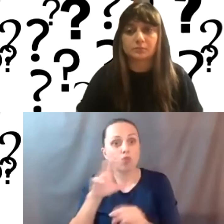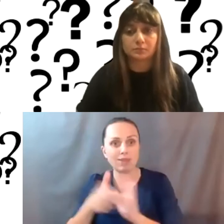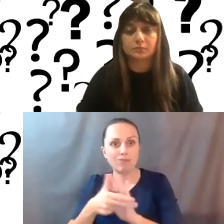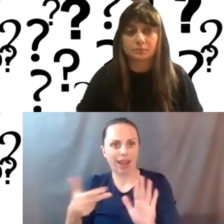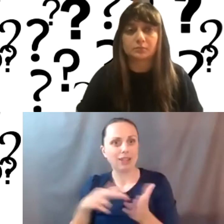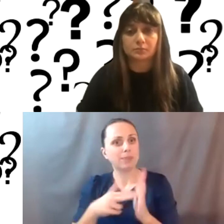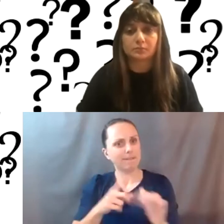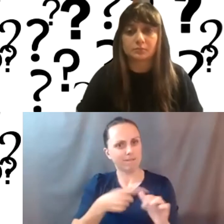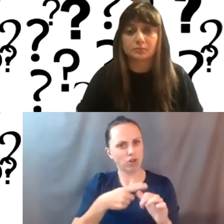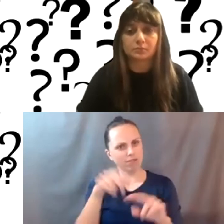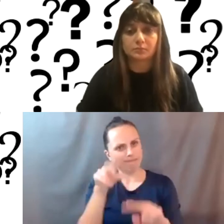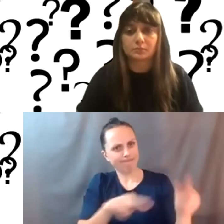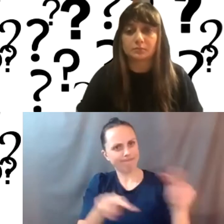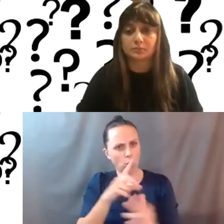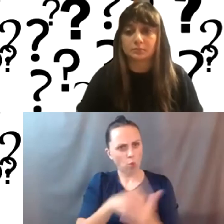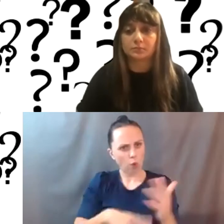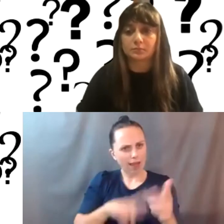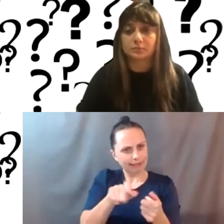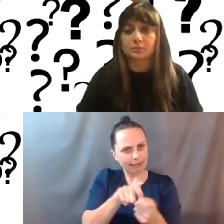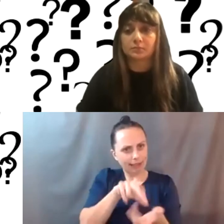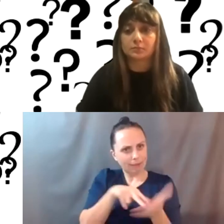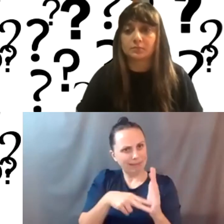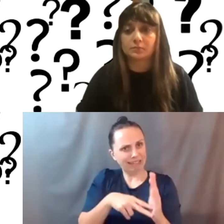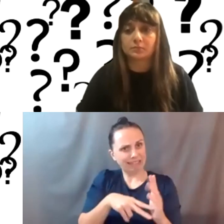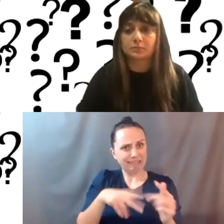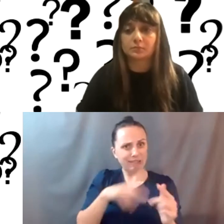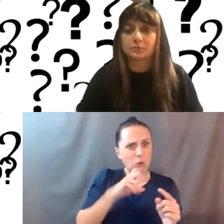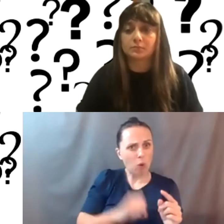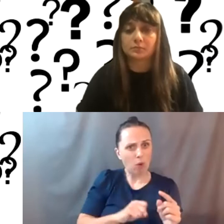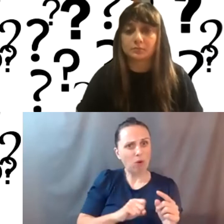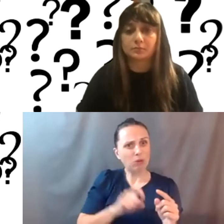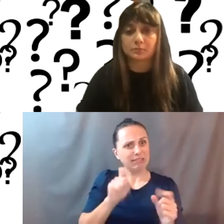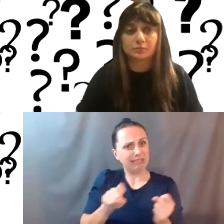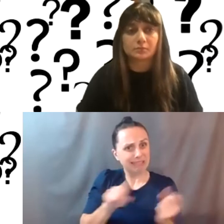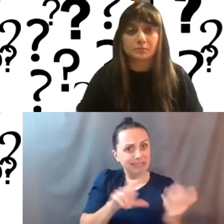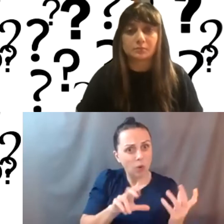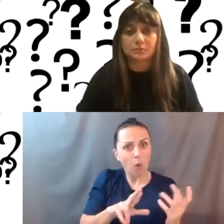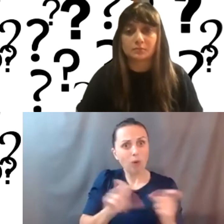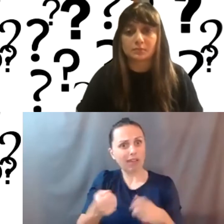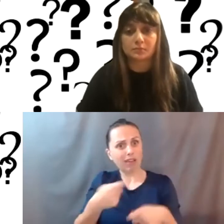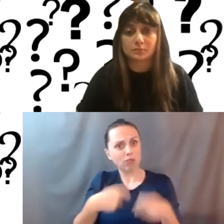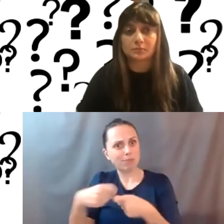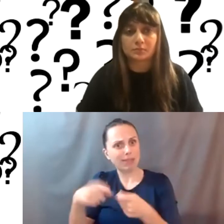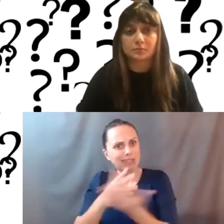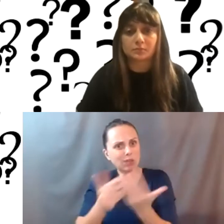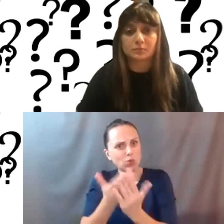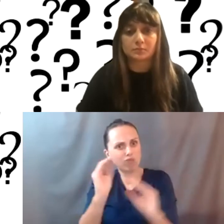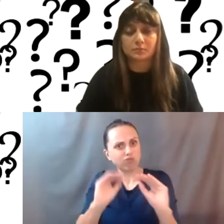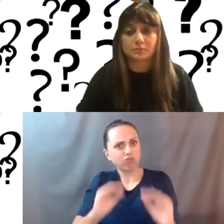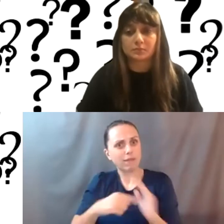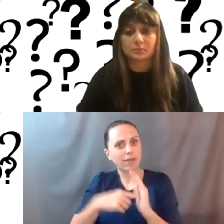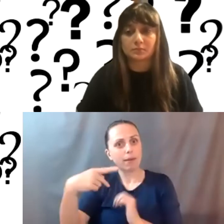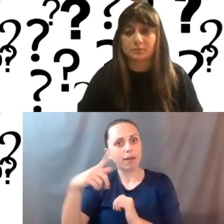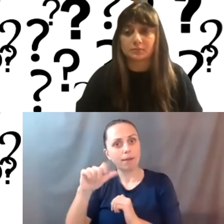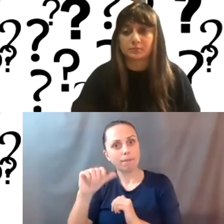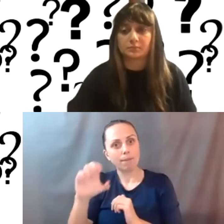at like, what exactly do you mean by it's on its last legs and see if you can do that. Or you can just replace it with, like I said, a placeholder site